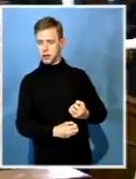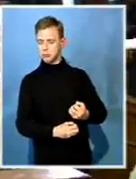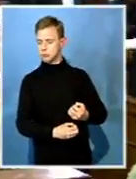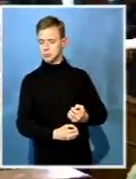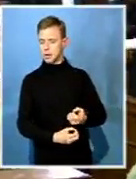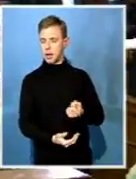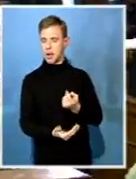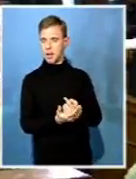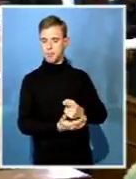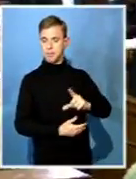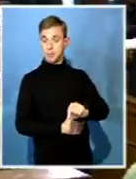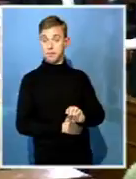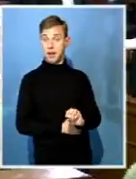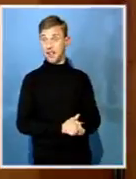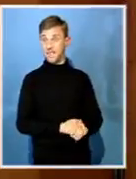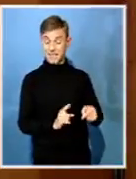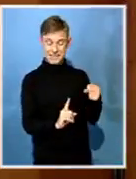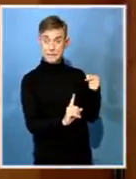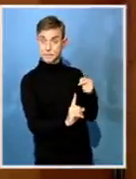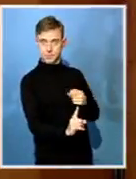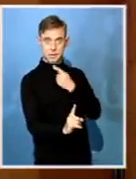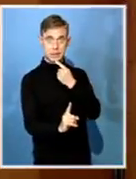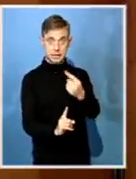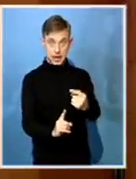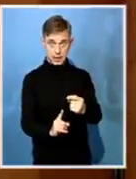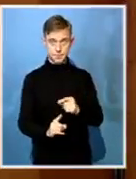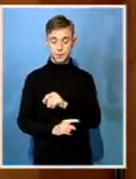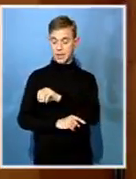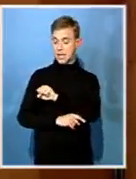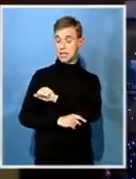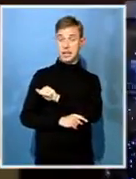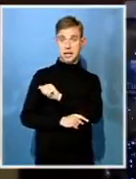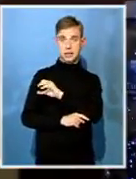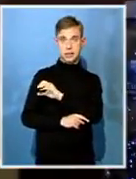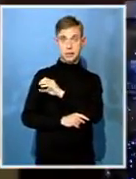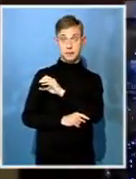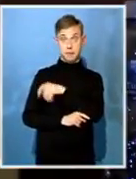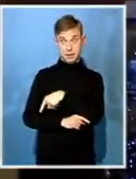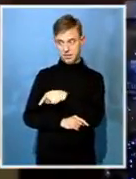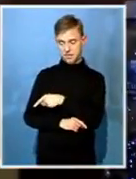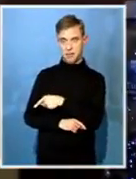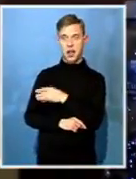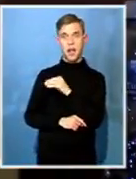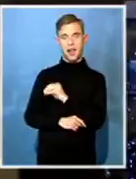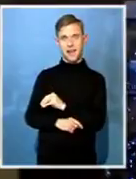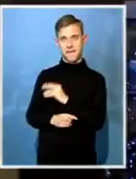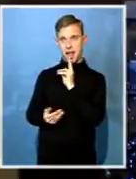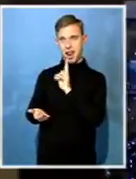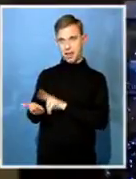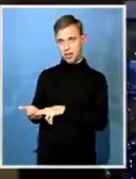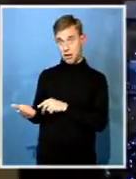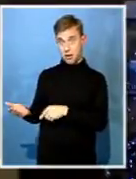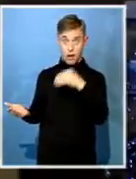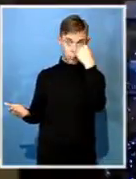written by the SACP, the party to which Timol belonged. He instructed the